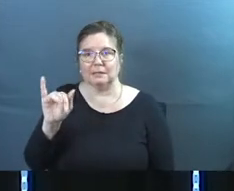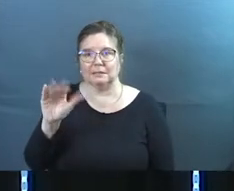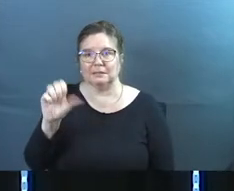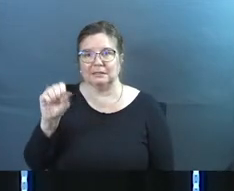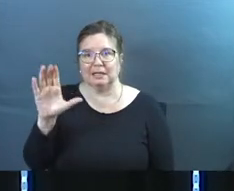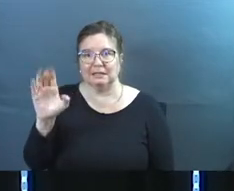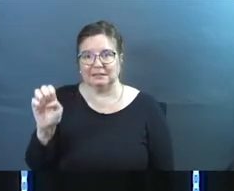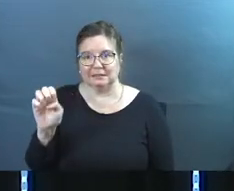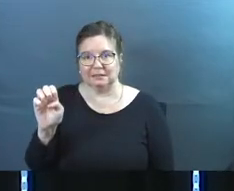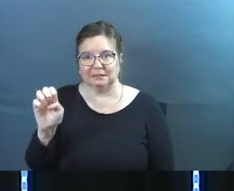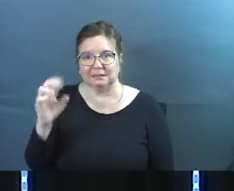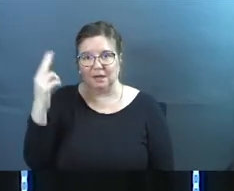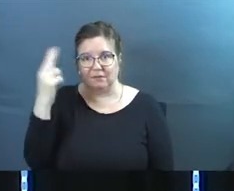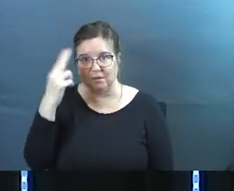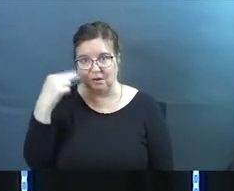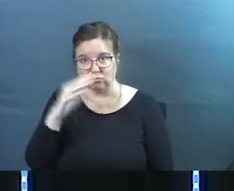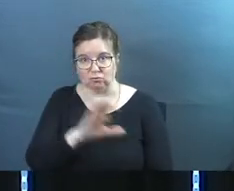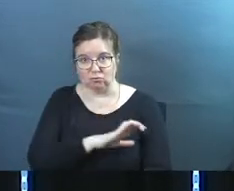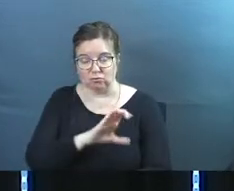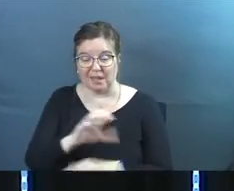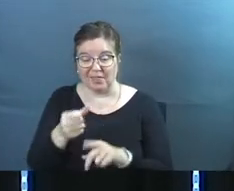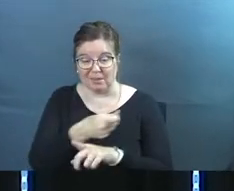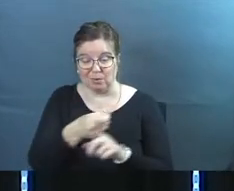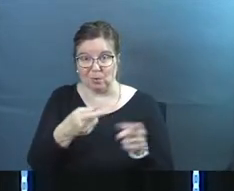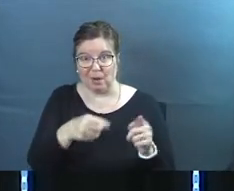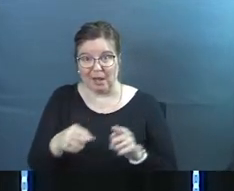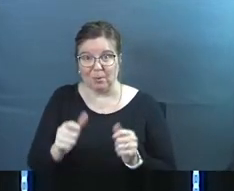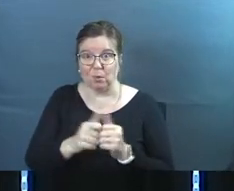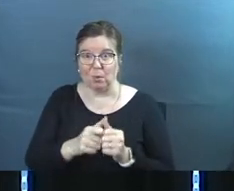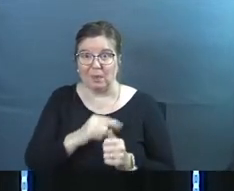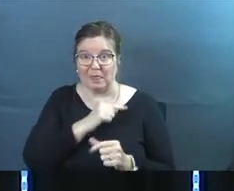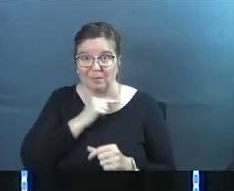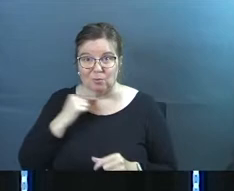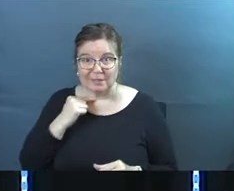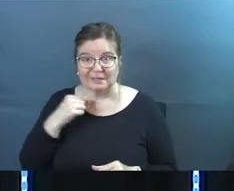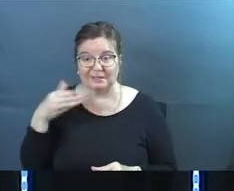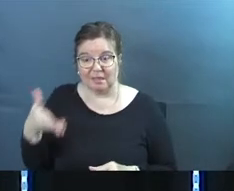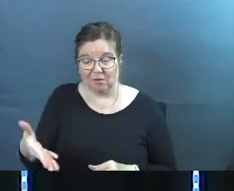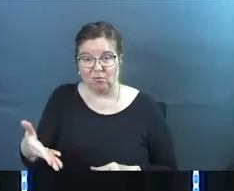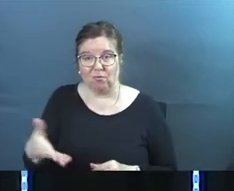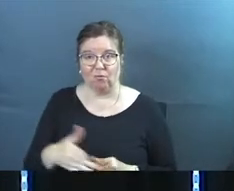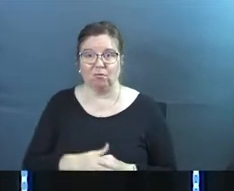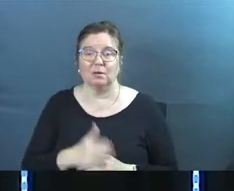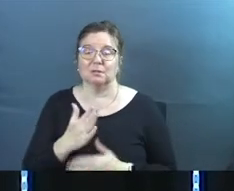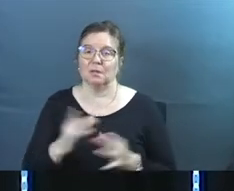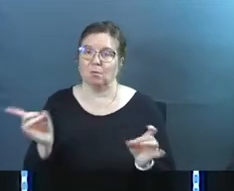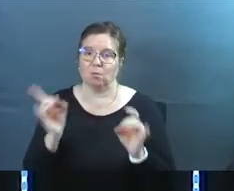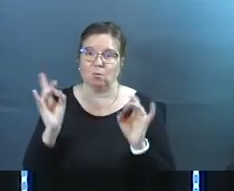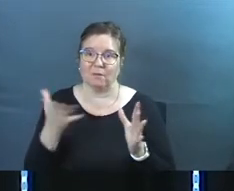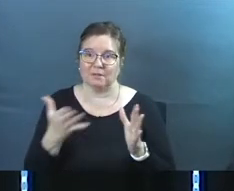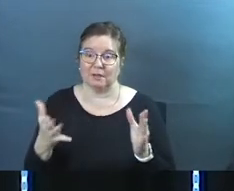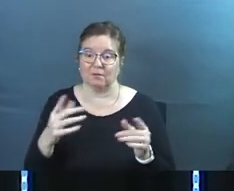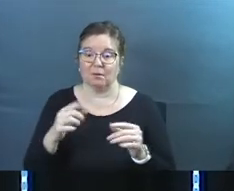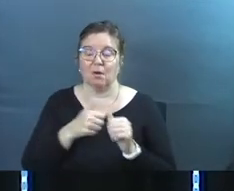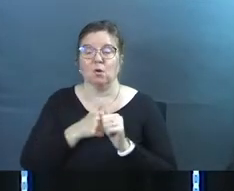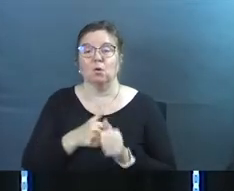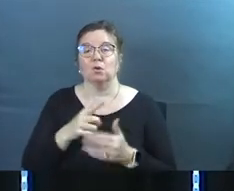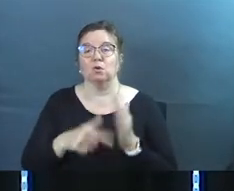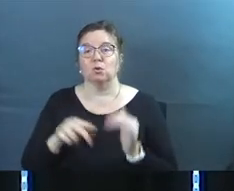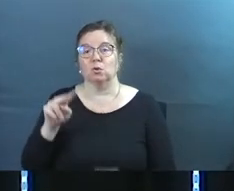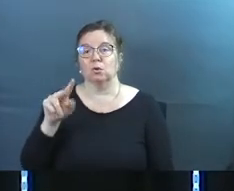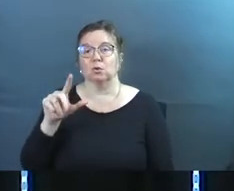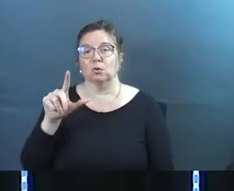and abuses that were happening with priests there. Some horrifying stuff. According to a